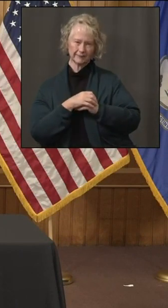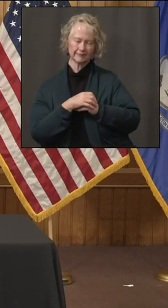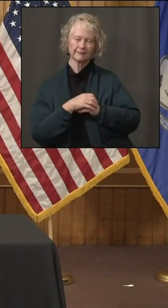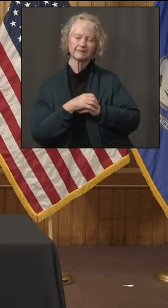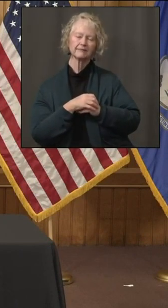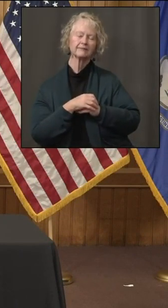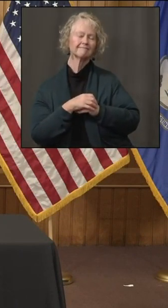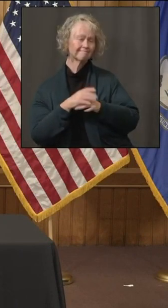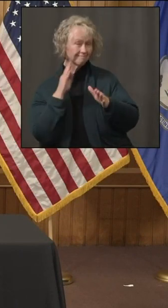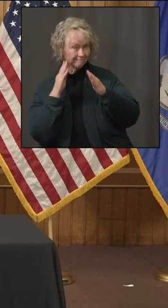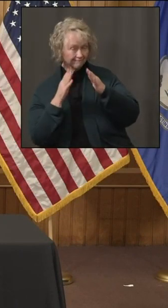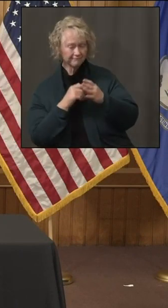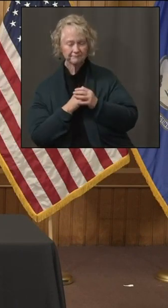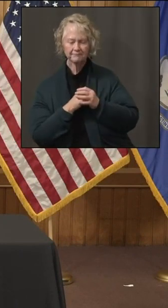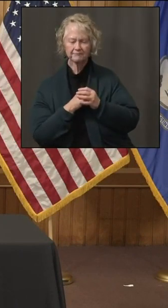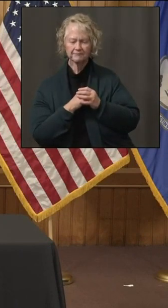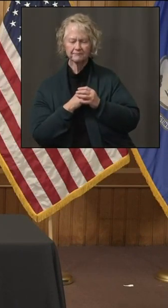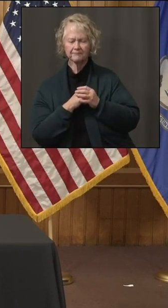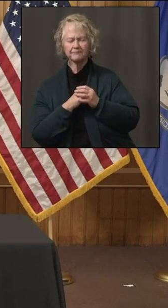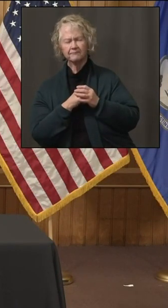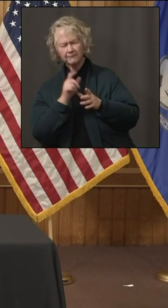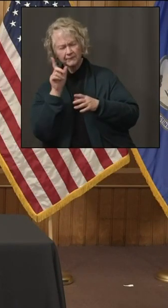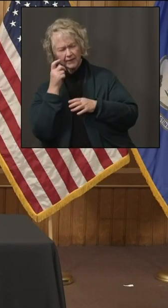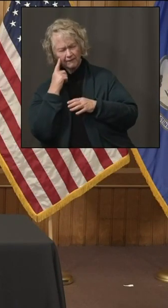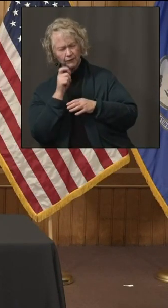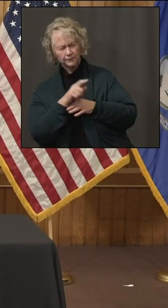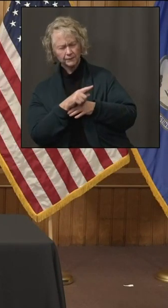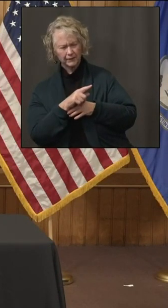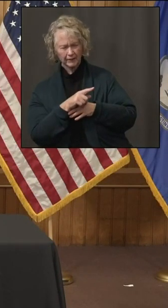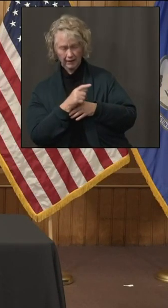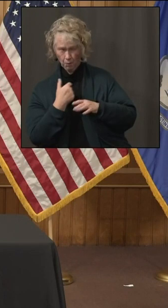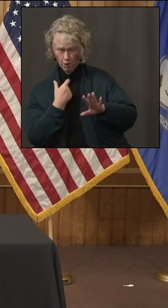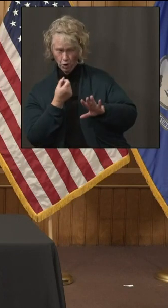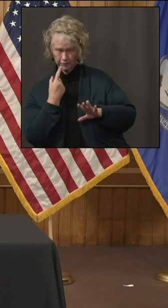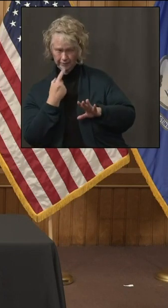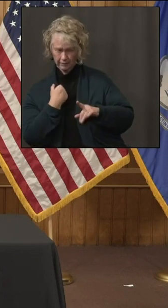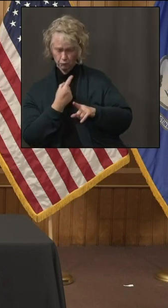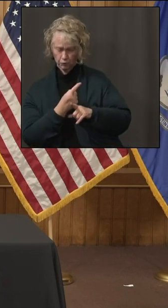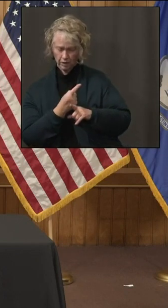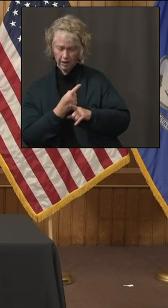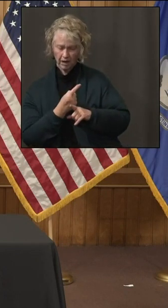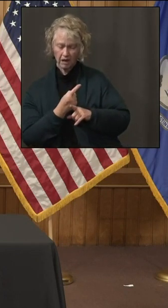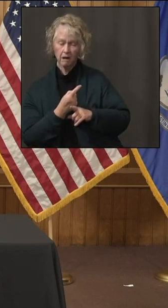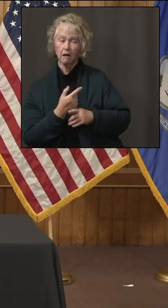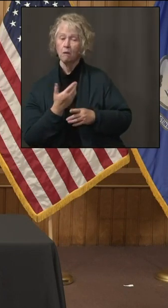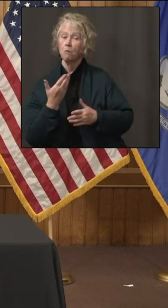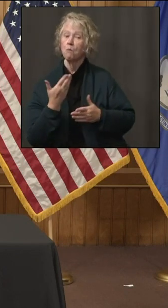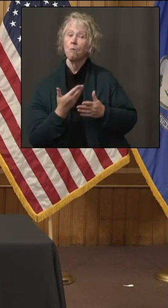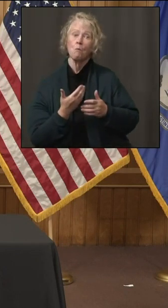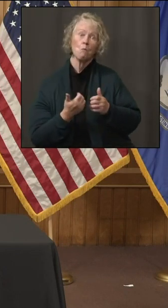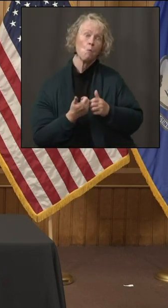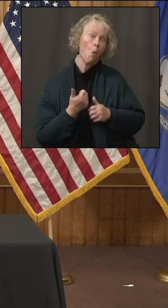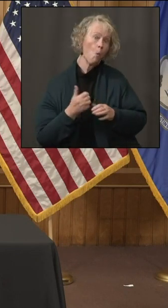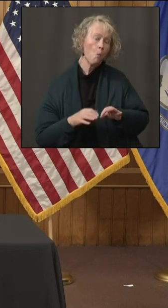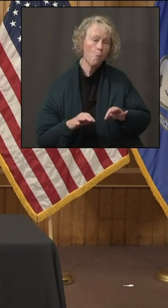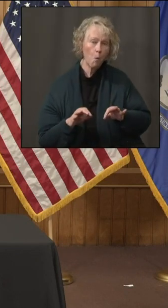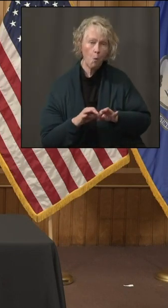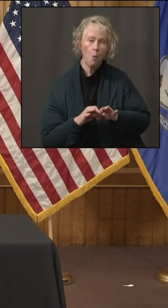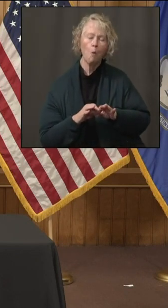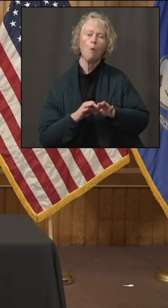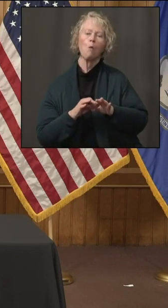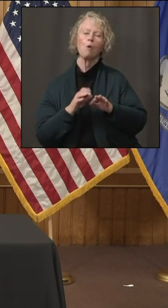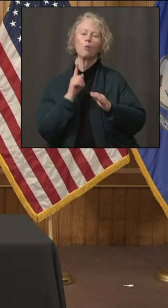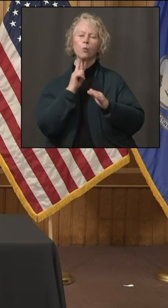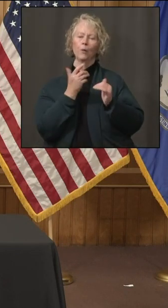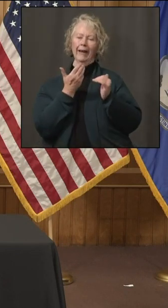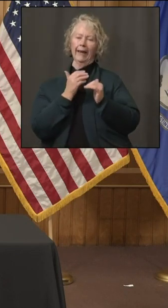Hi, everyone. So Governor Lamont, if I'm understanding correctly, it's probably the most important to limit the private